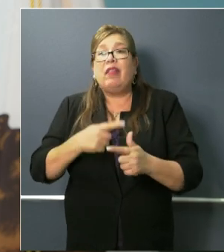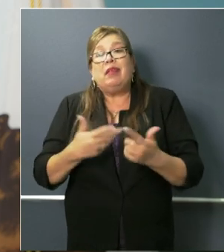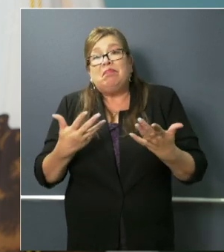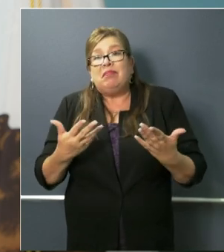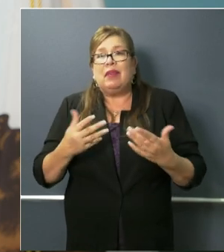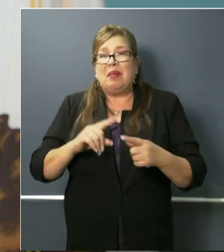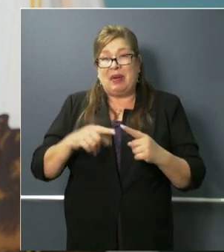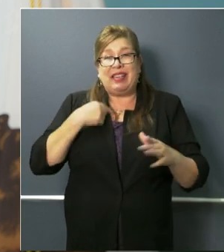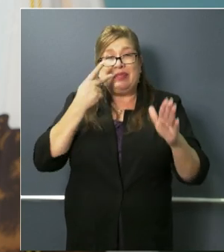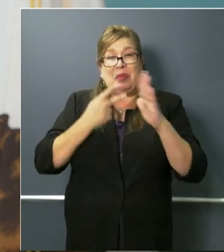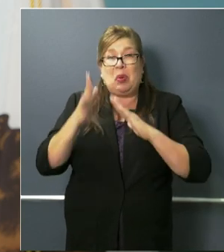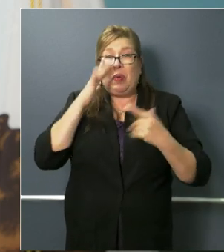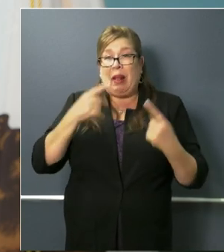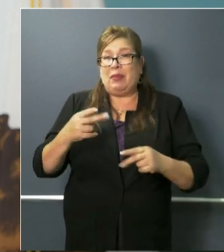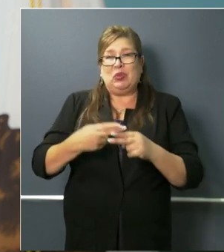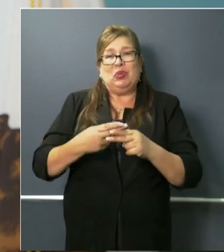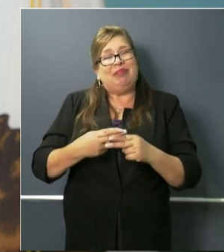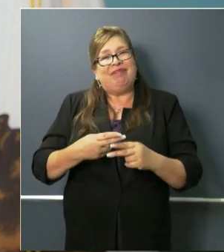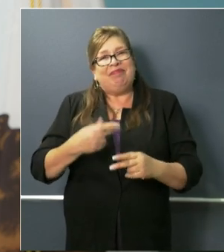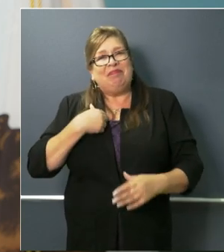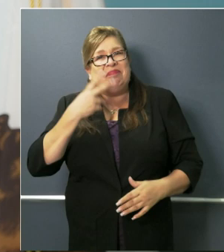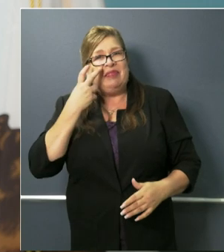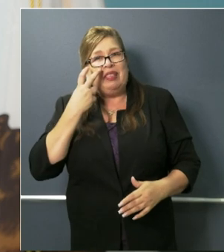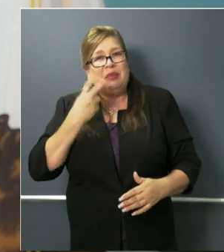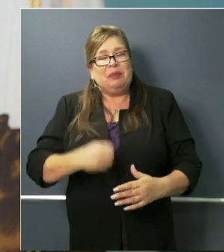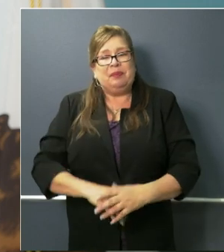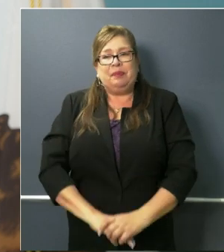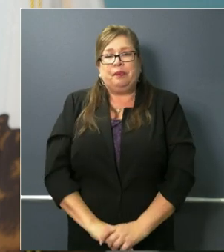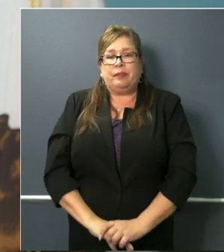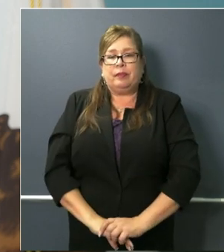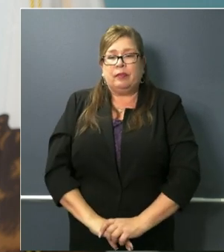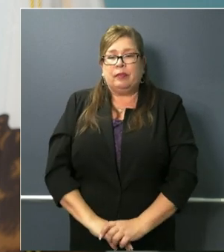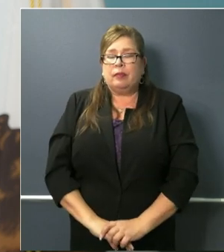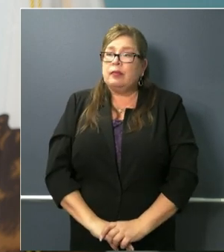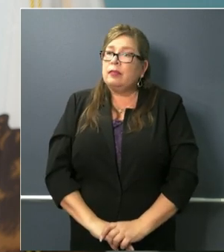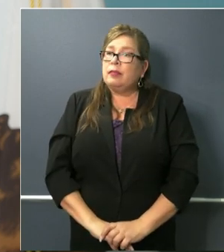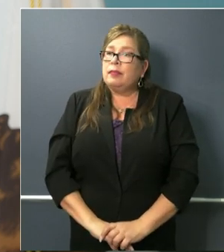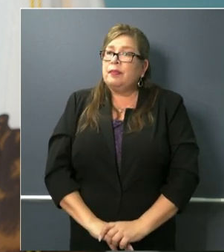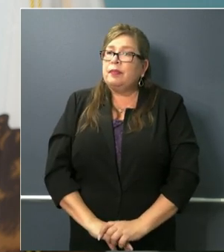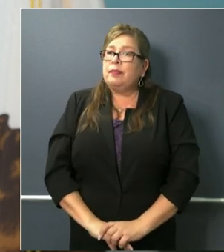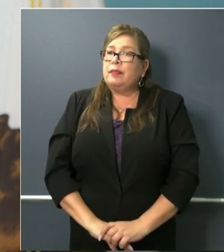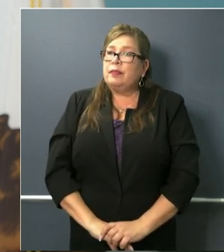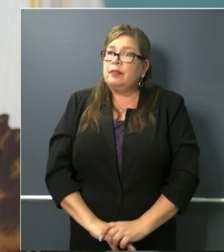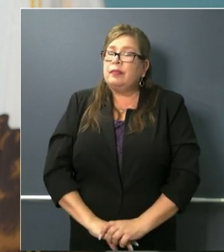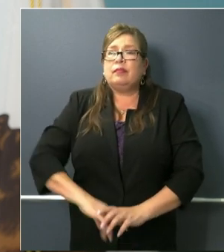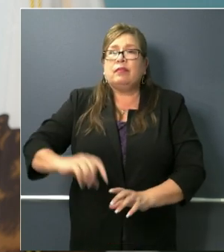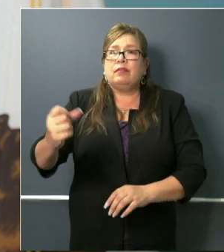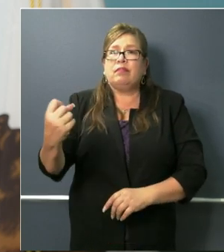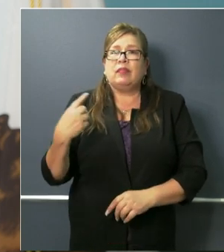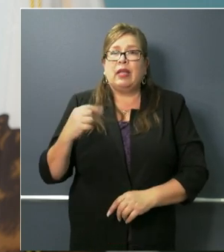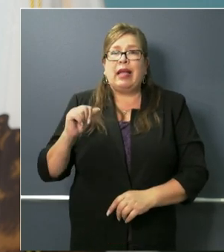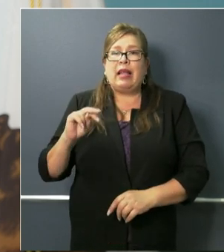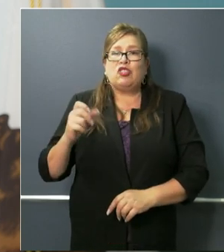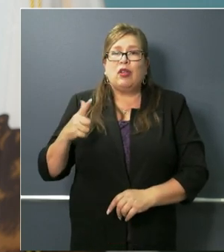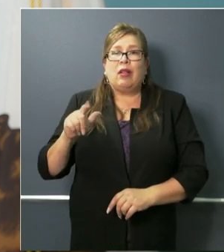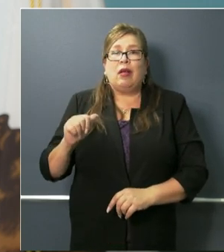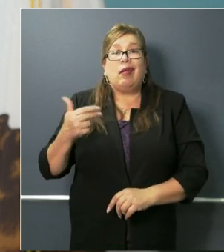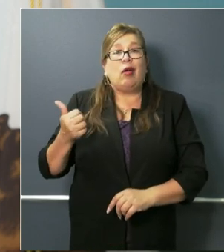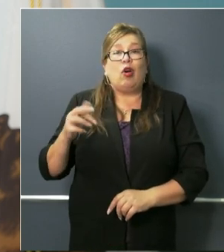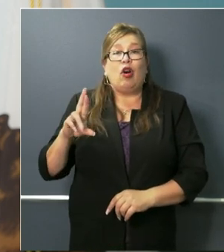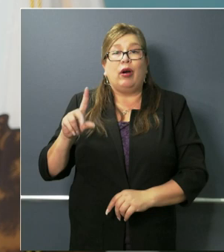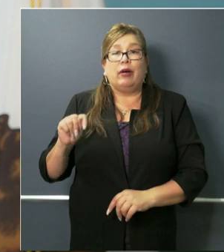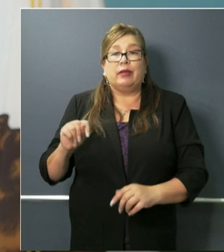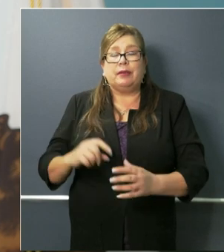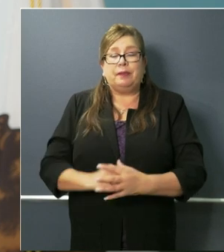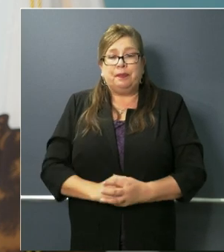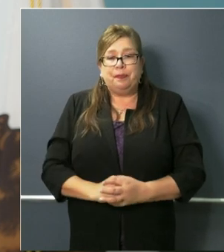months angela hart kaiser health news thank you governor um i wanted to ask you you know we're hearing a lot that